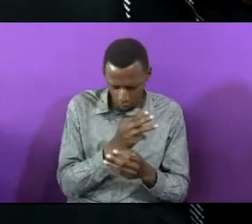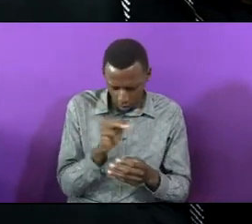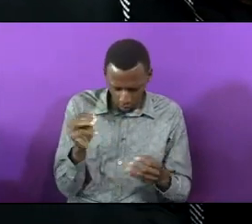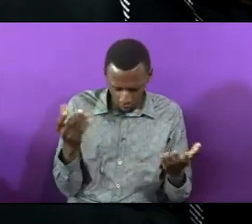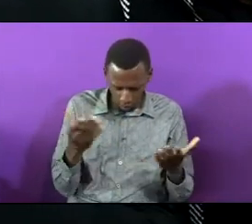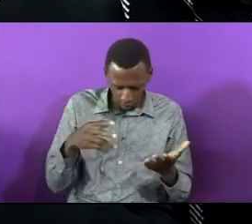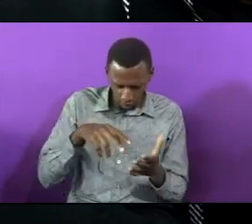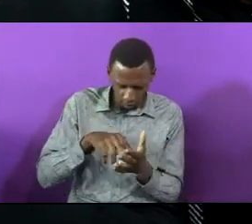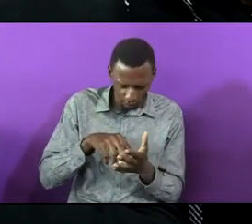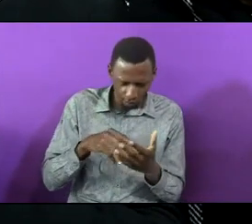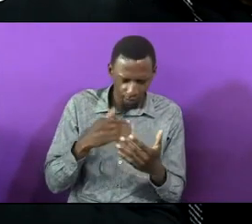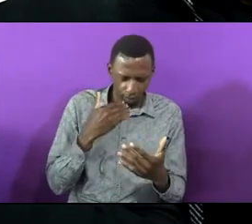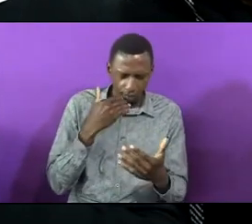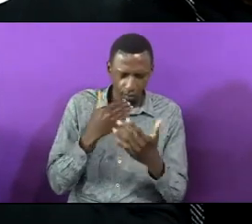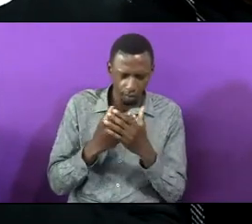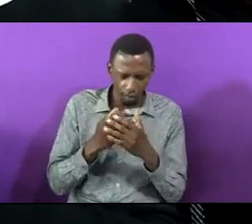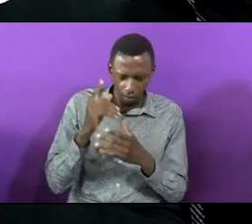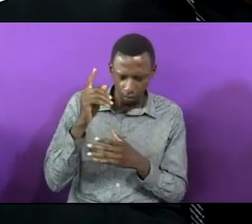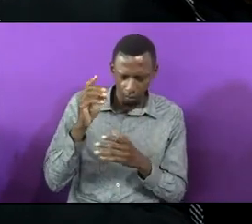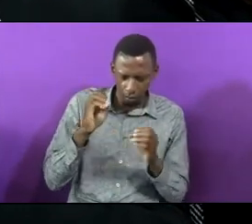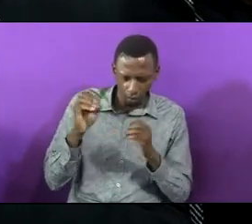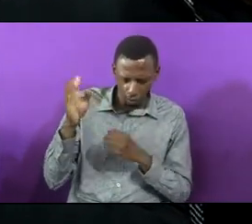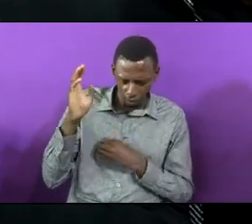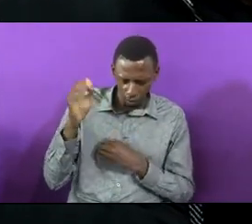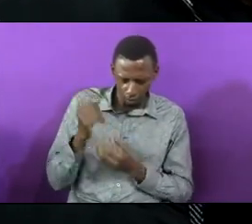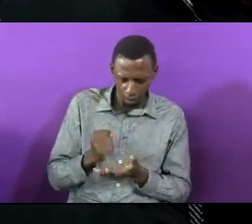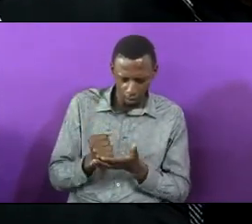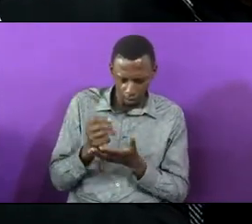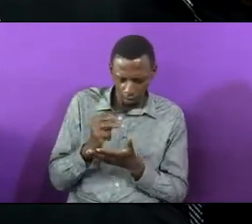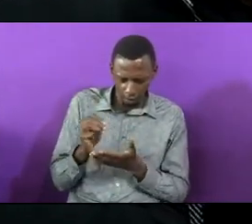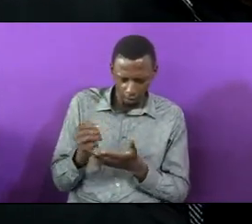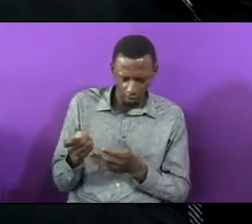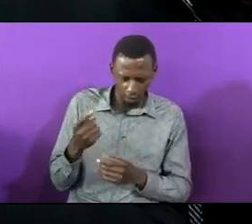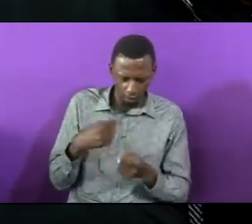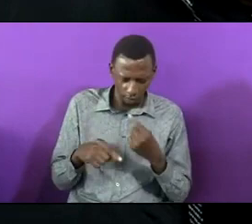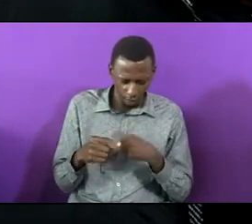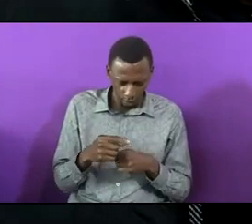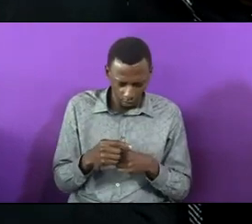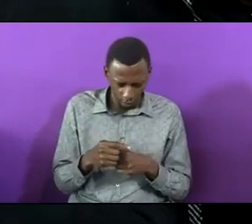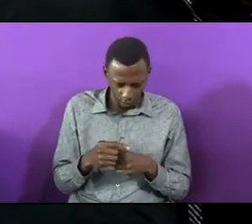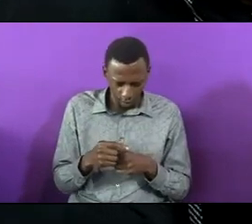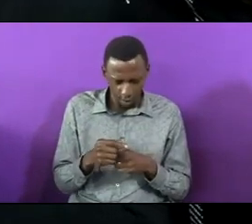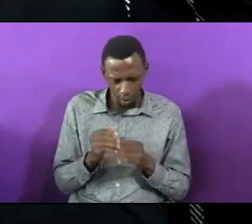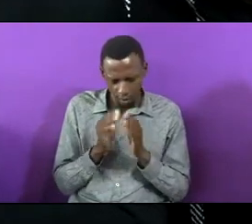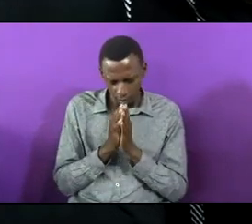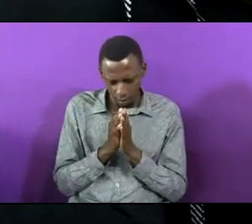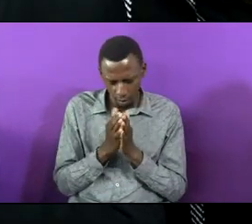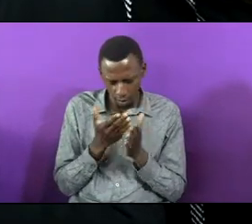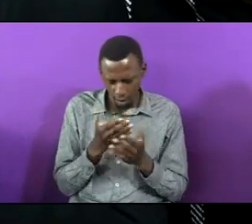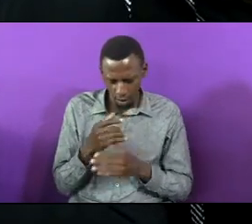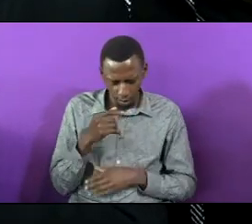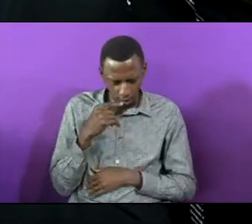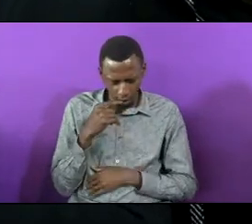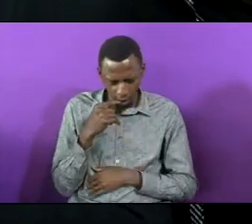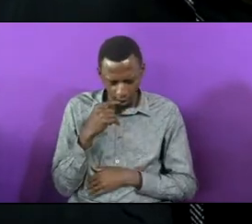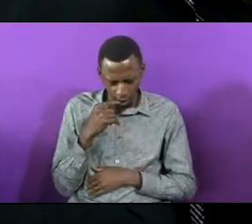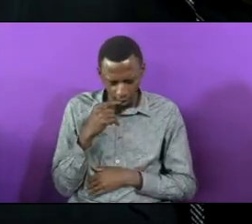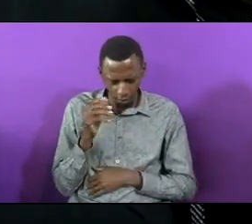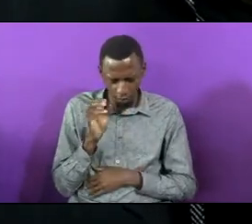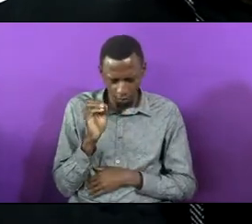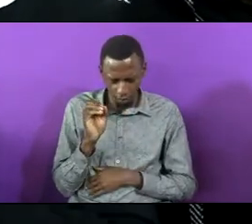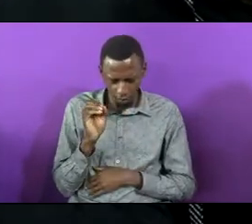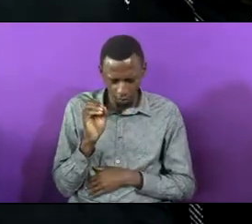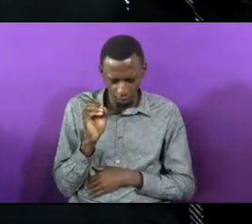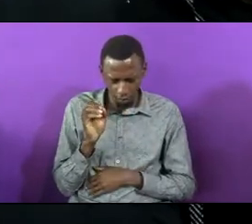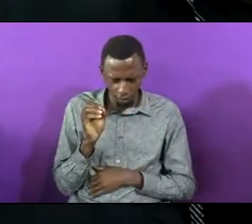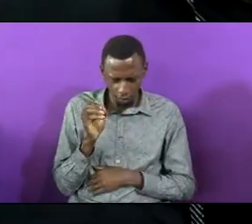we thank you Jehovah for enabling them to come I plead with you that they will not regret the decision they have made today but